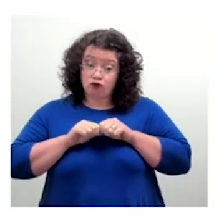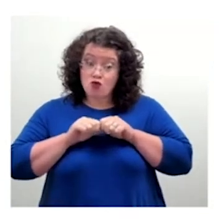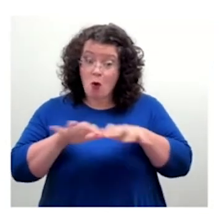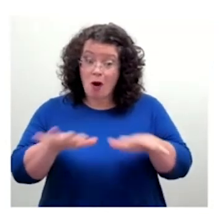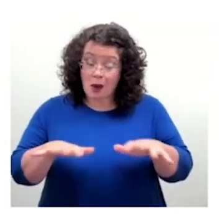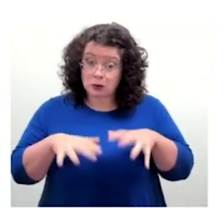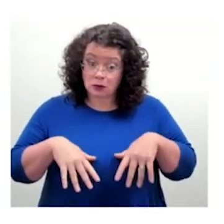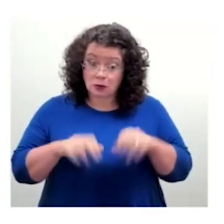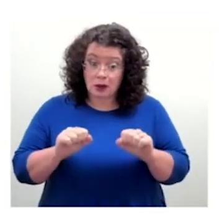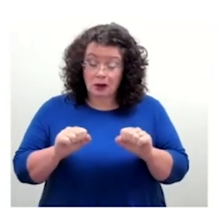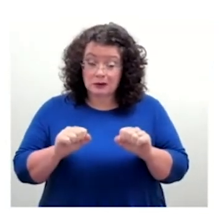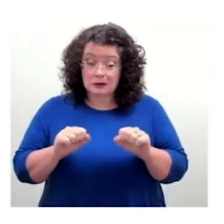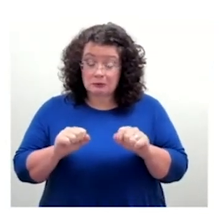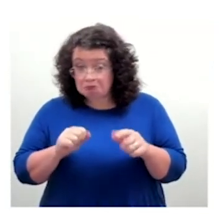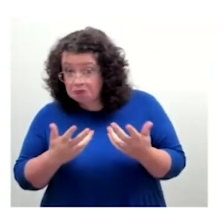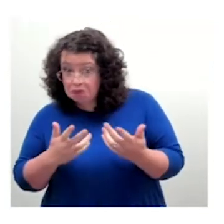kind of general feel?